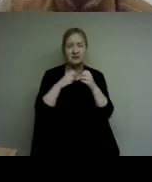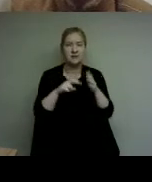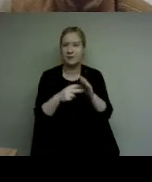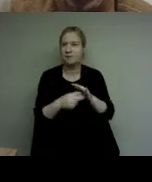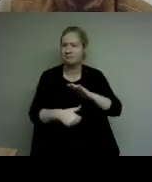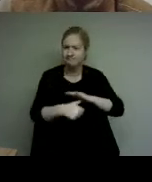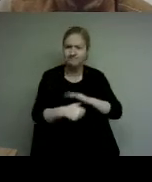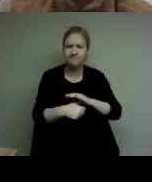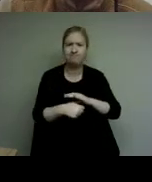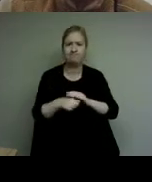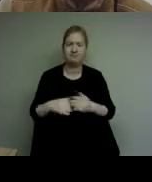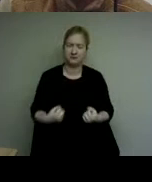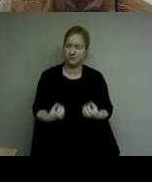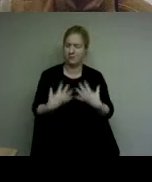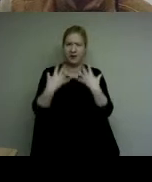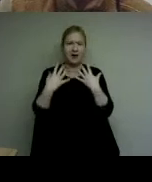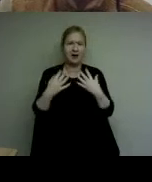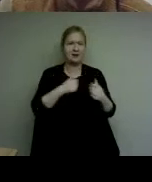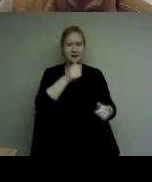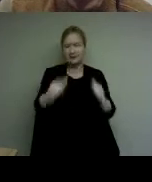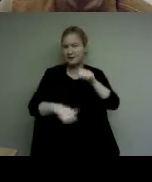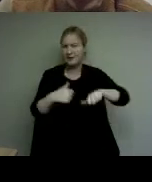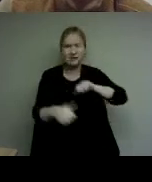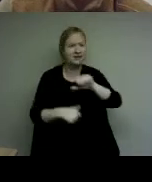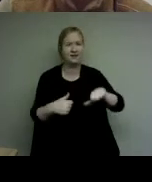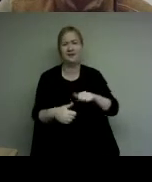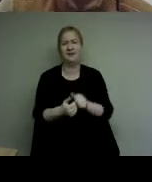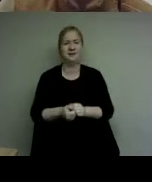and inspire change in neighborhoods and cities around the world